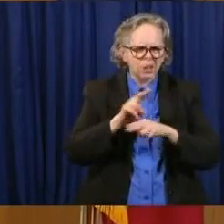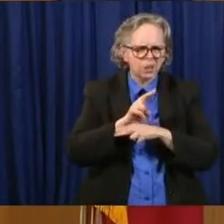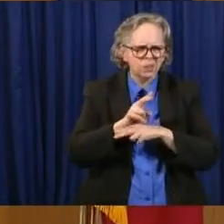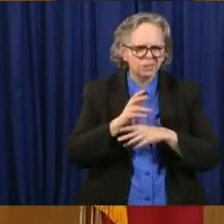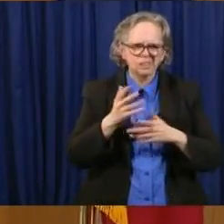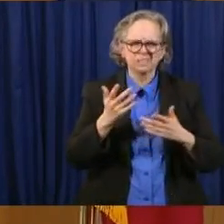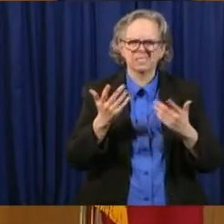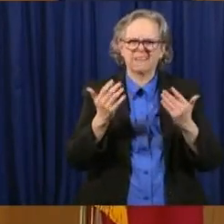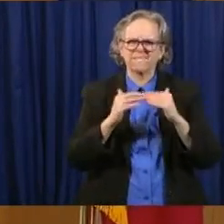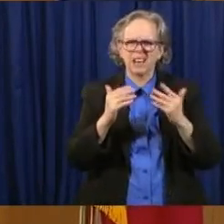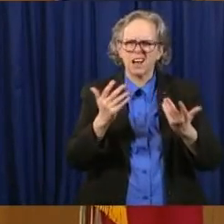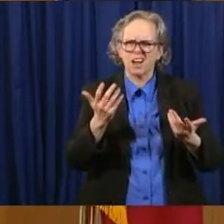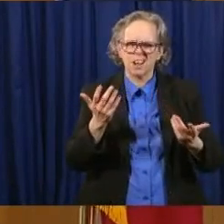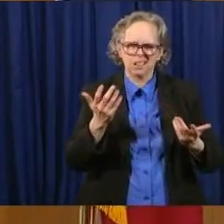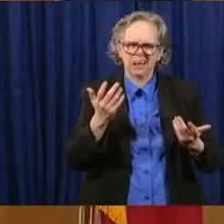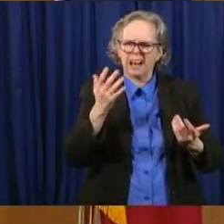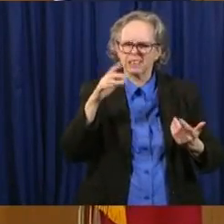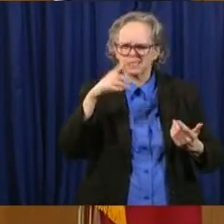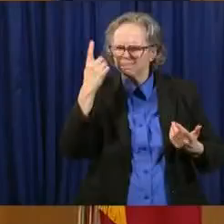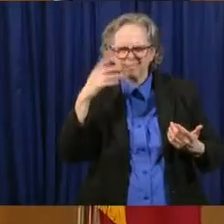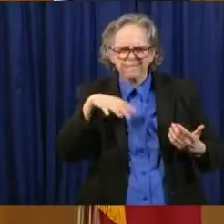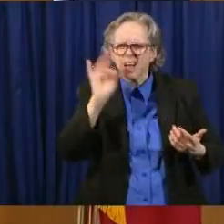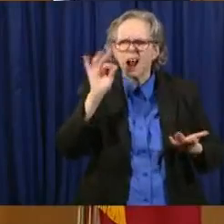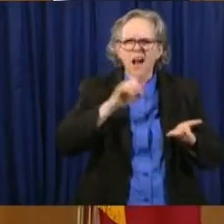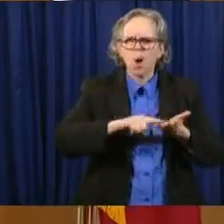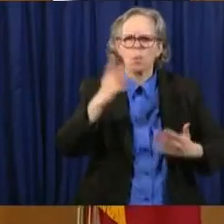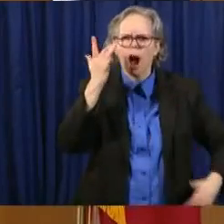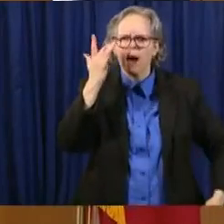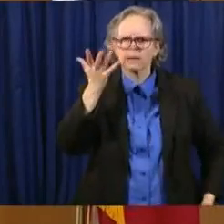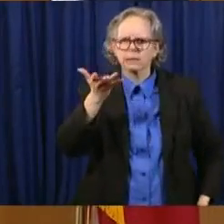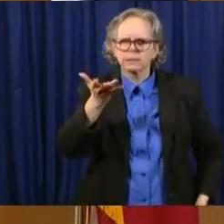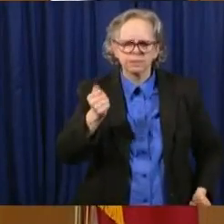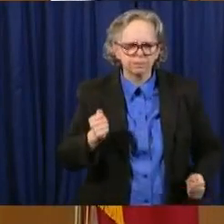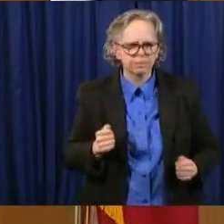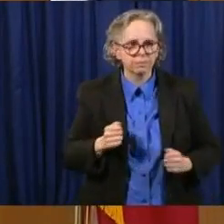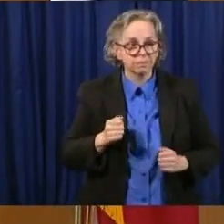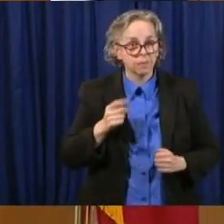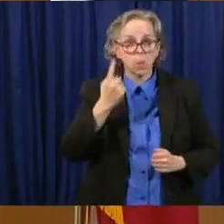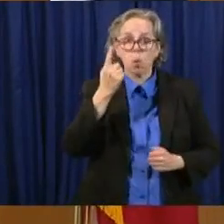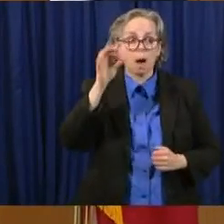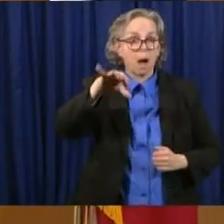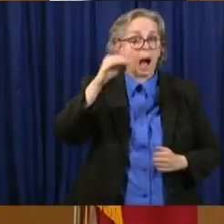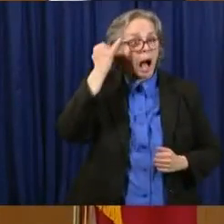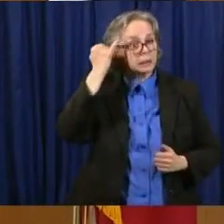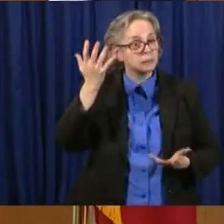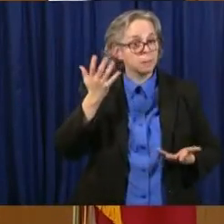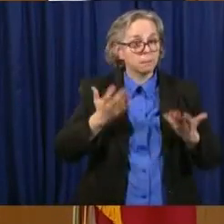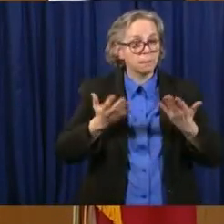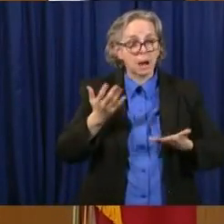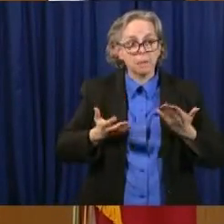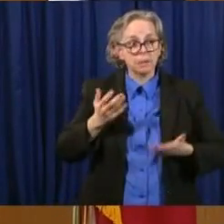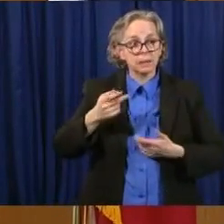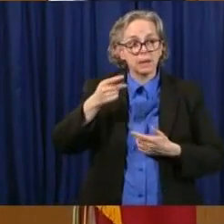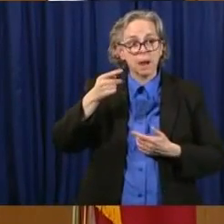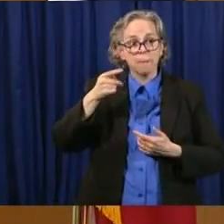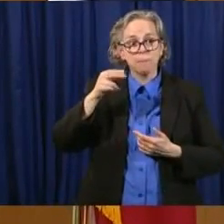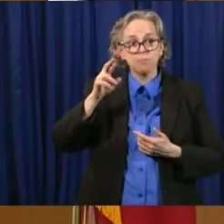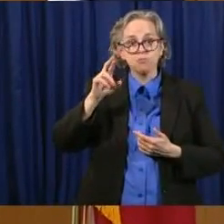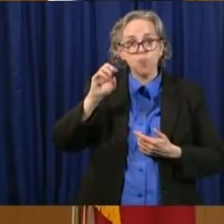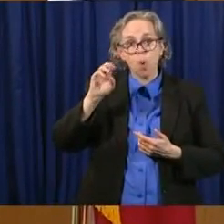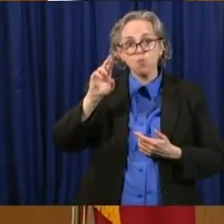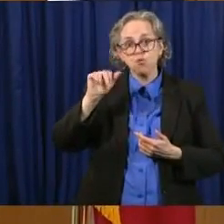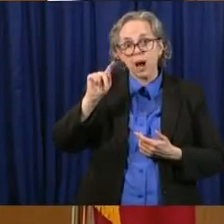the idea would be prorated. So we're figuring out how to do that mechanically, and we'll have